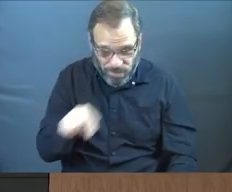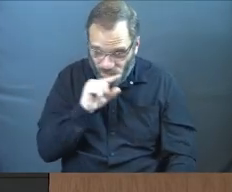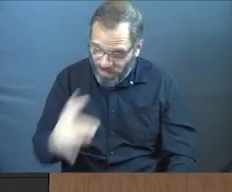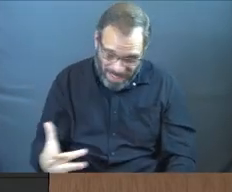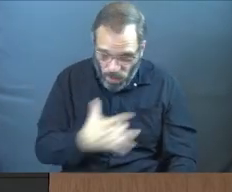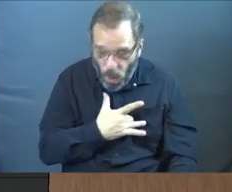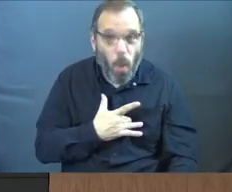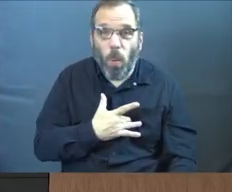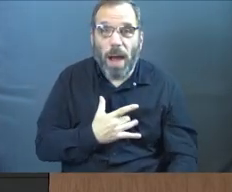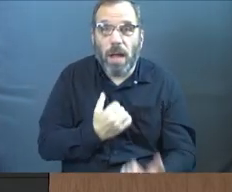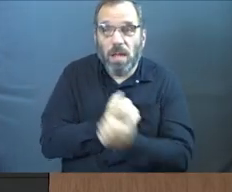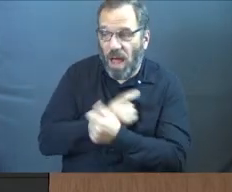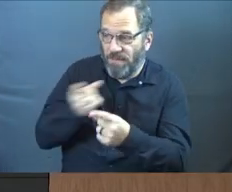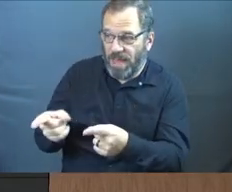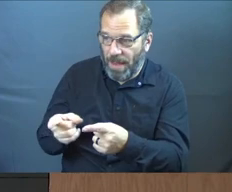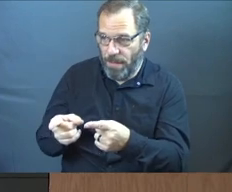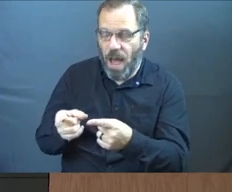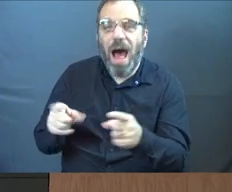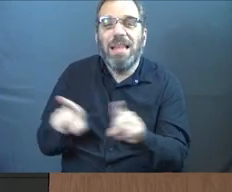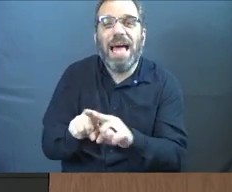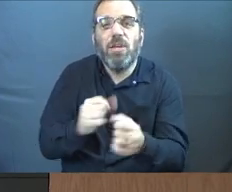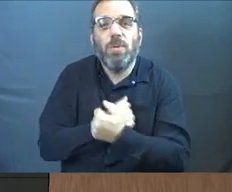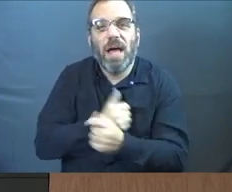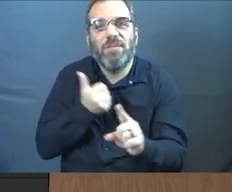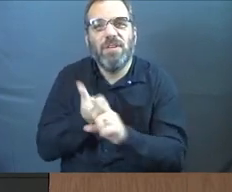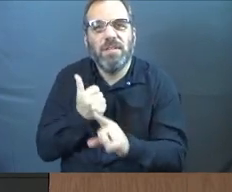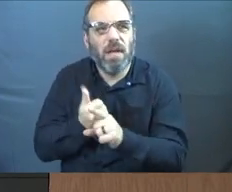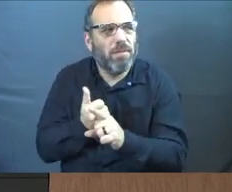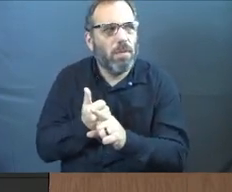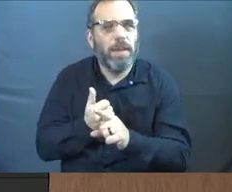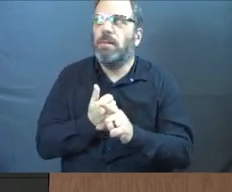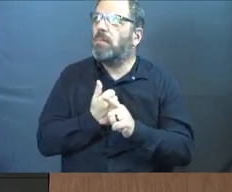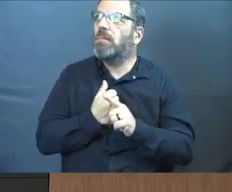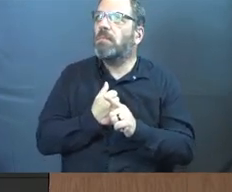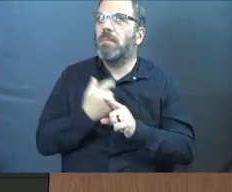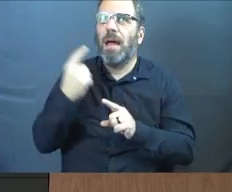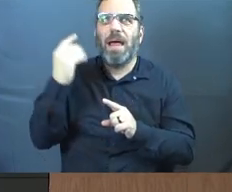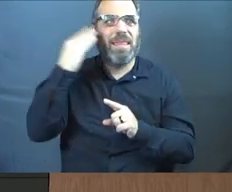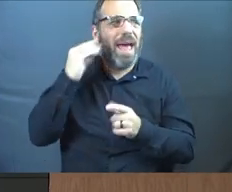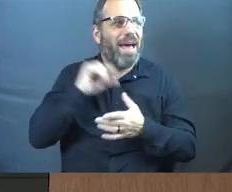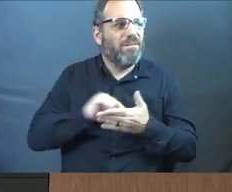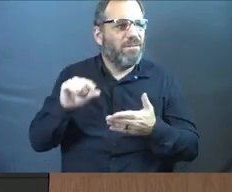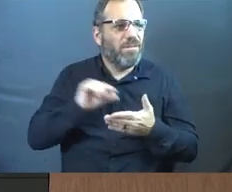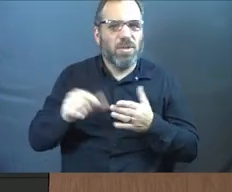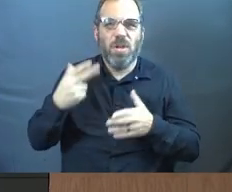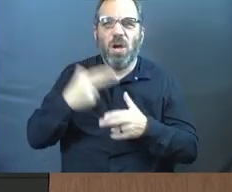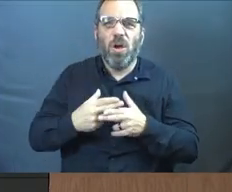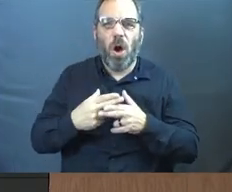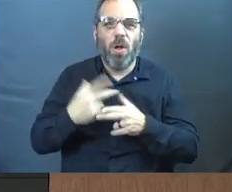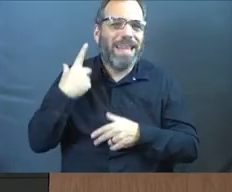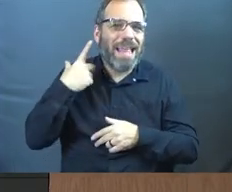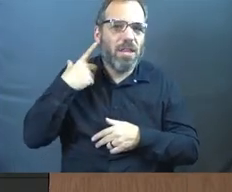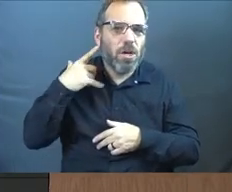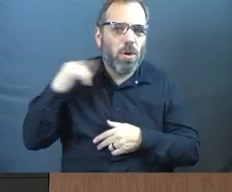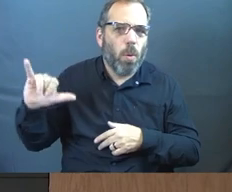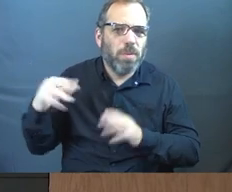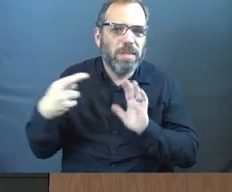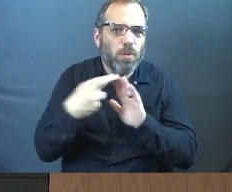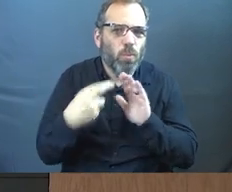gets me. It's love them like you would love yourself. Does that sound familiar to you? Because people call that the golden rule.